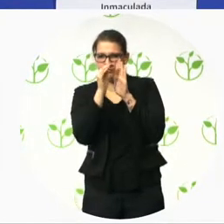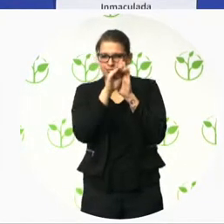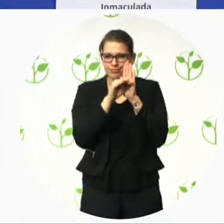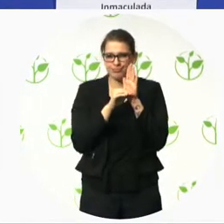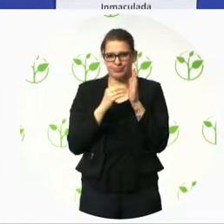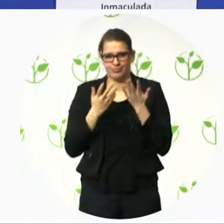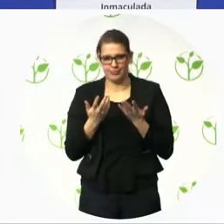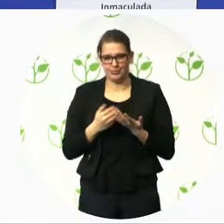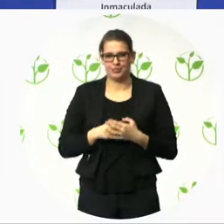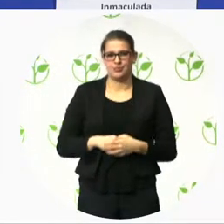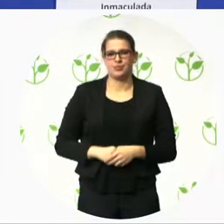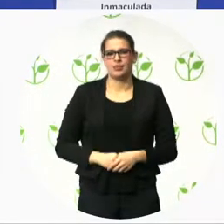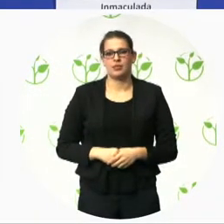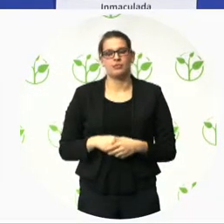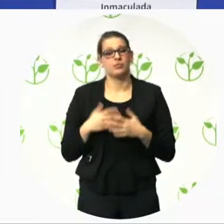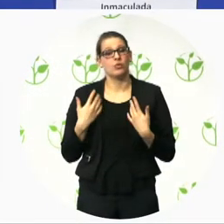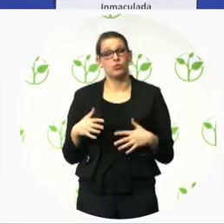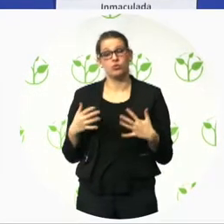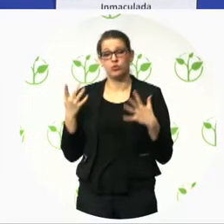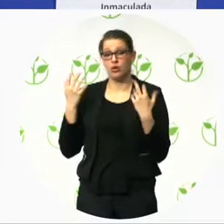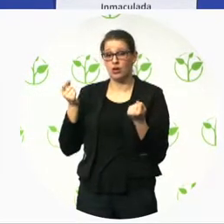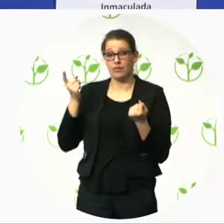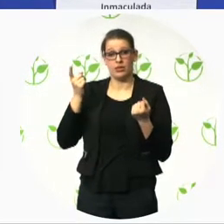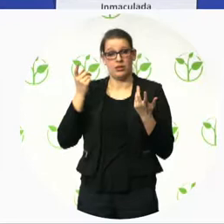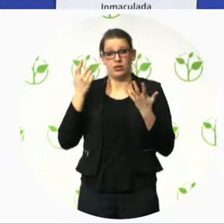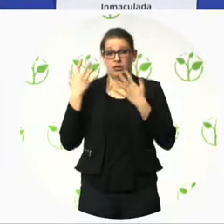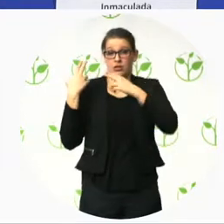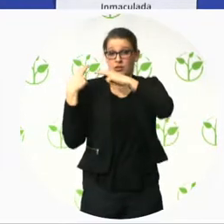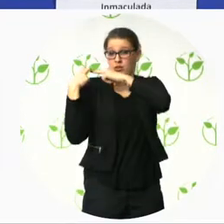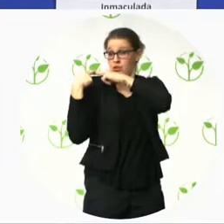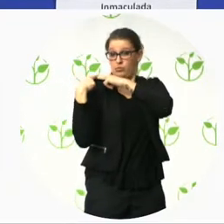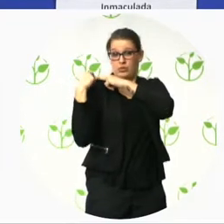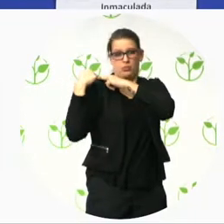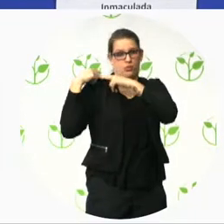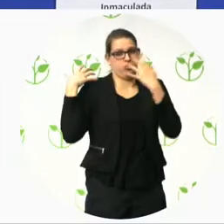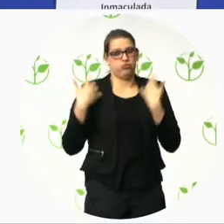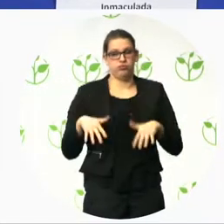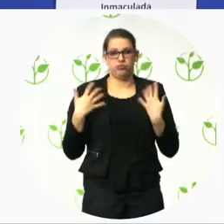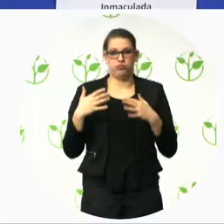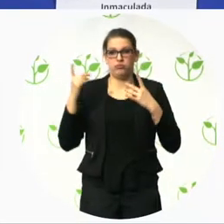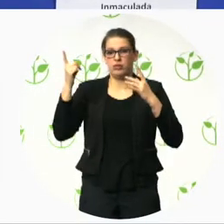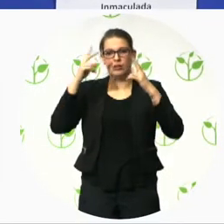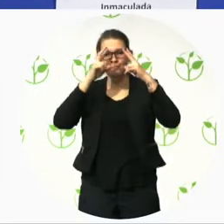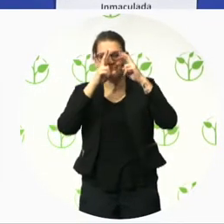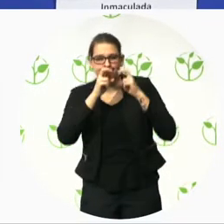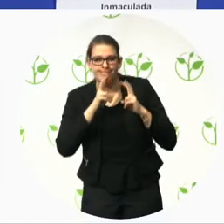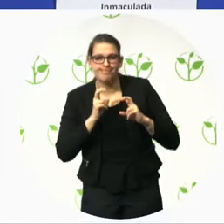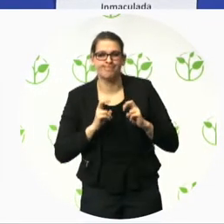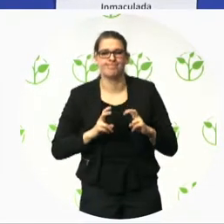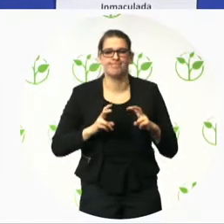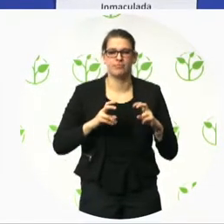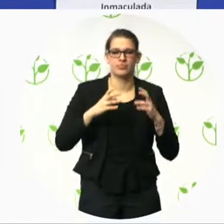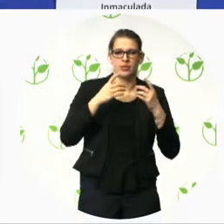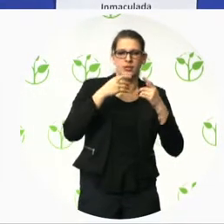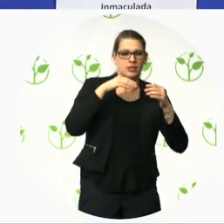very important one, with all the research on accessible ICT and assistive technologies, which is very